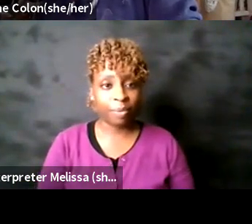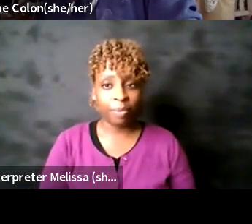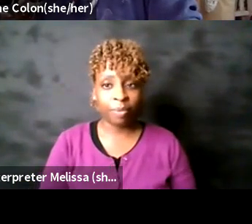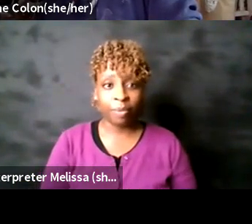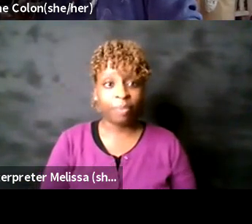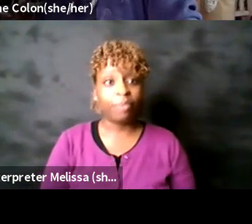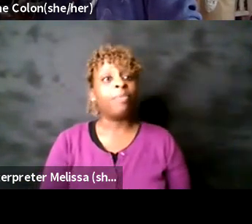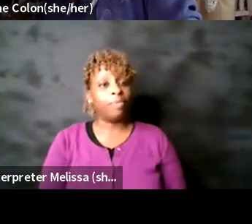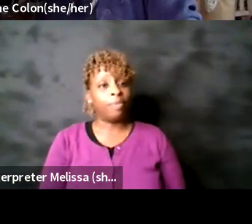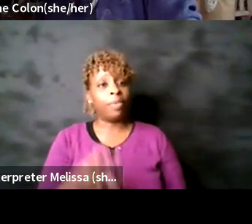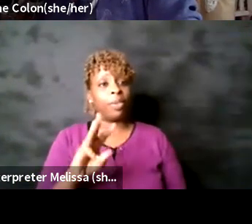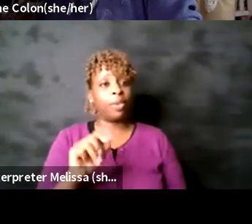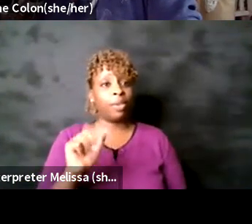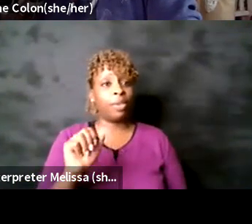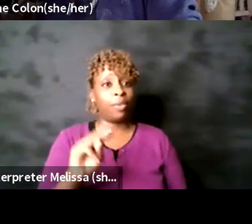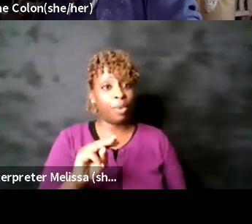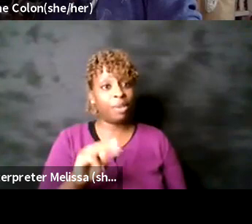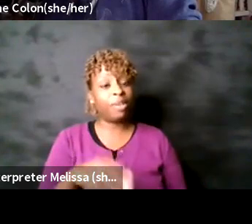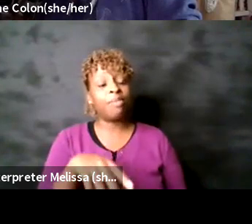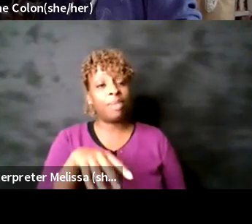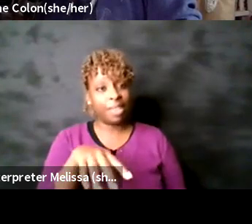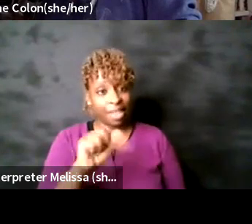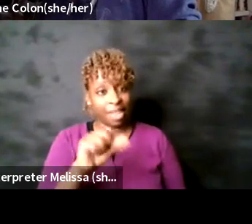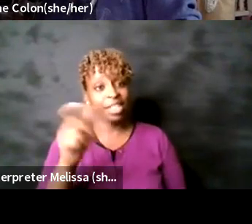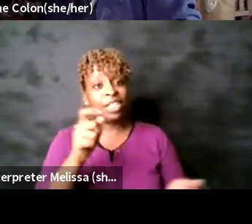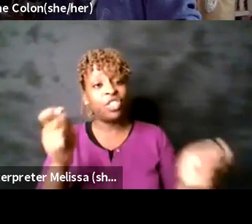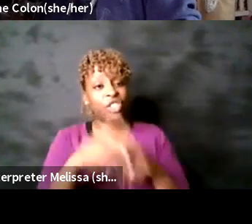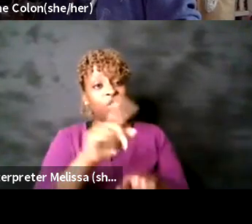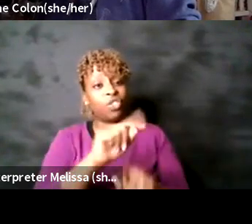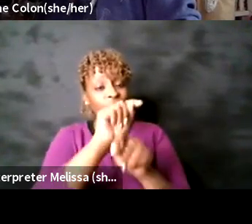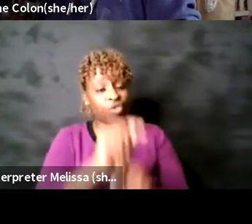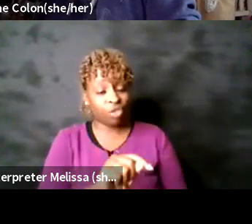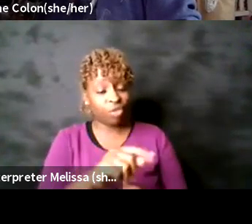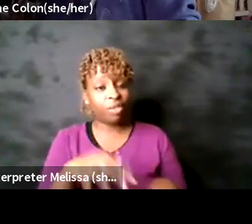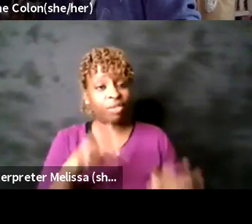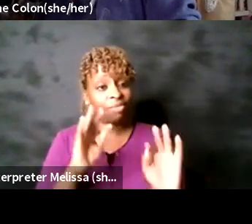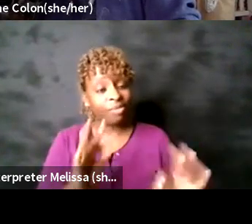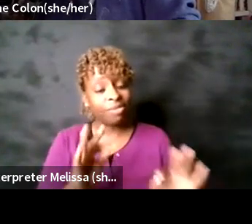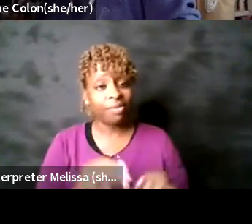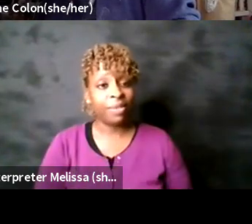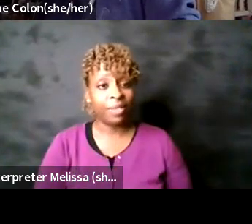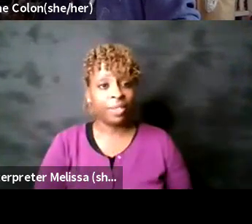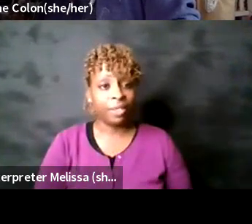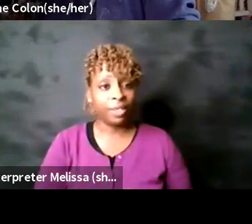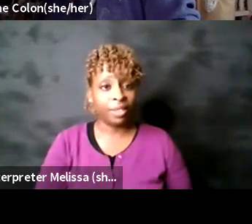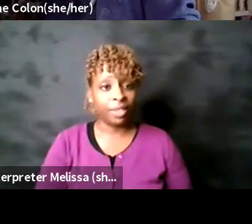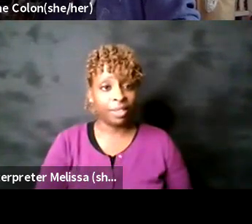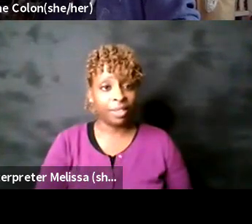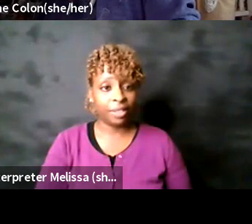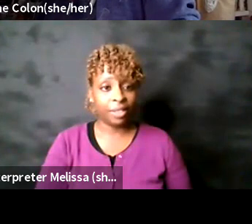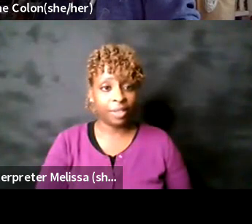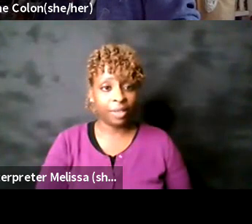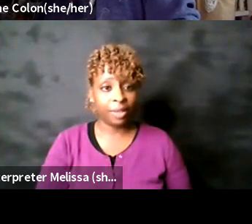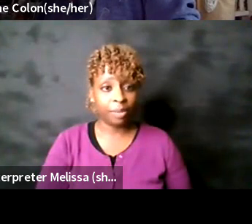yeah codifying these rituals in a really clear way seems like it just popped back up for us um